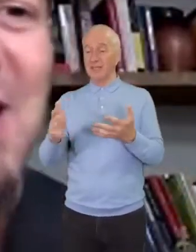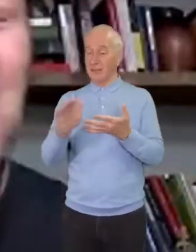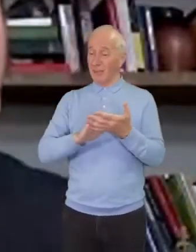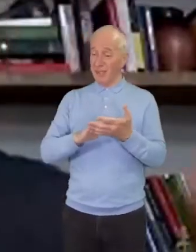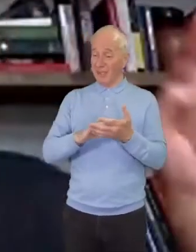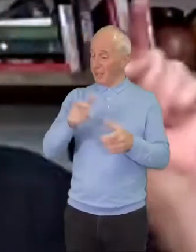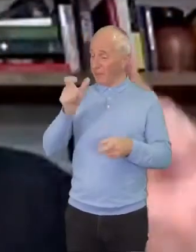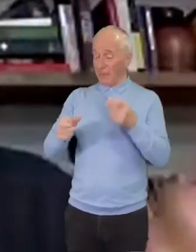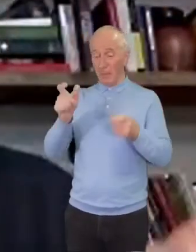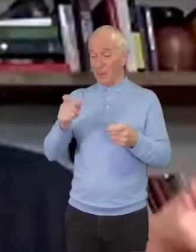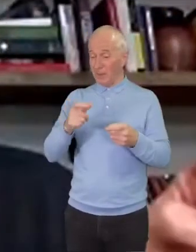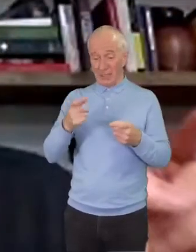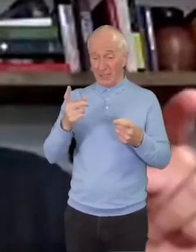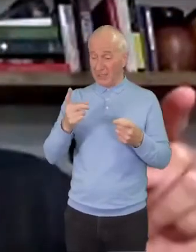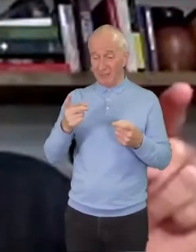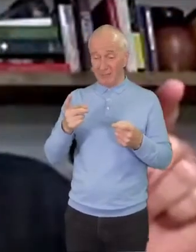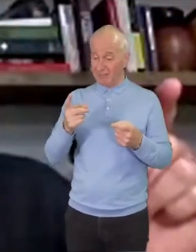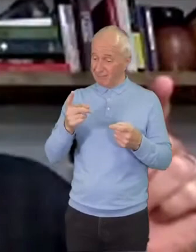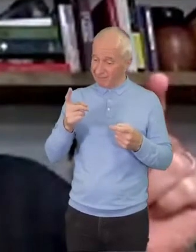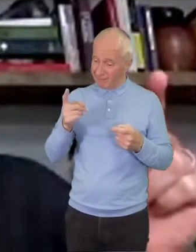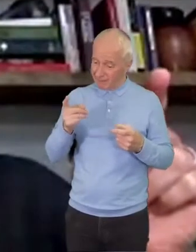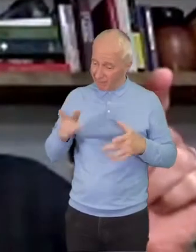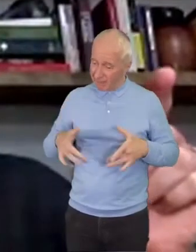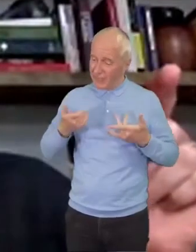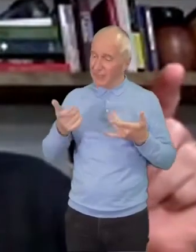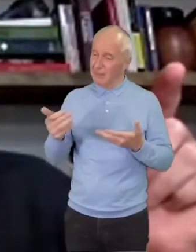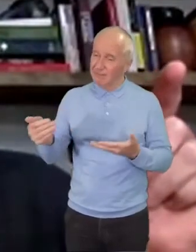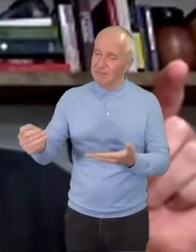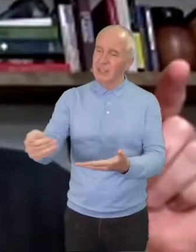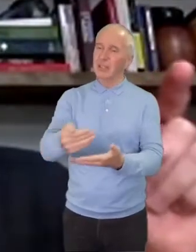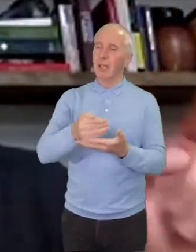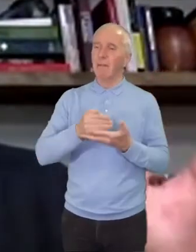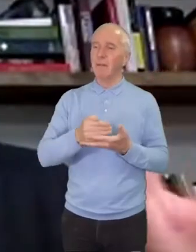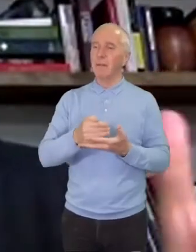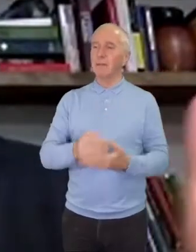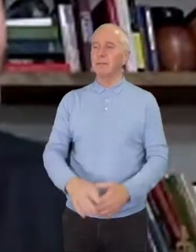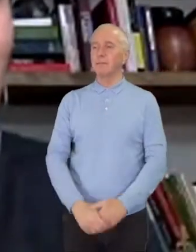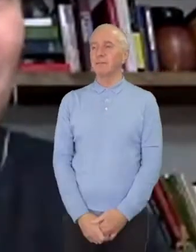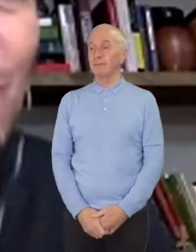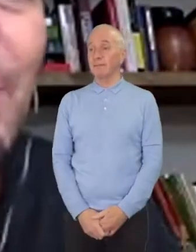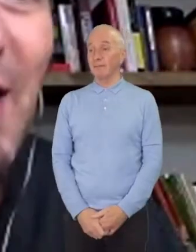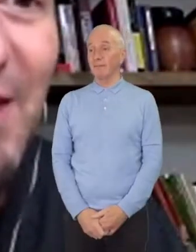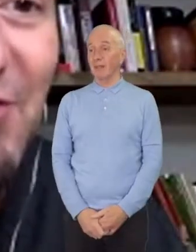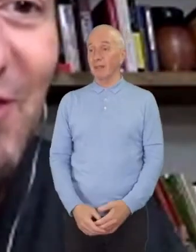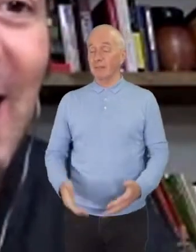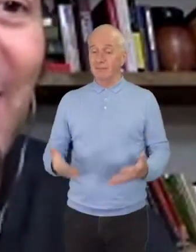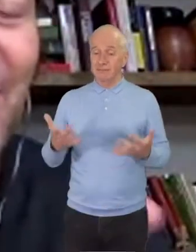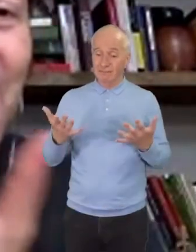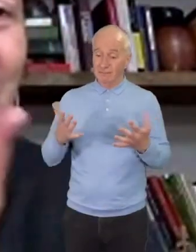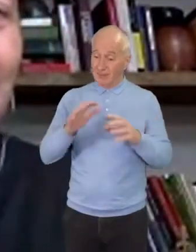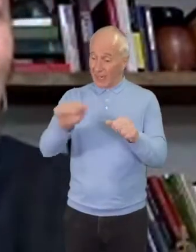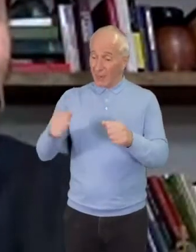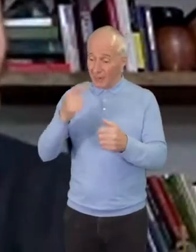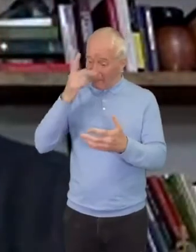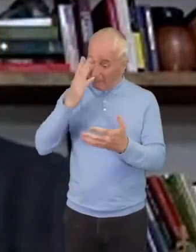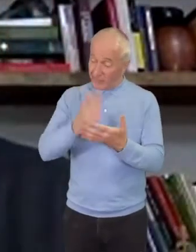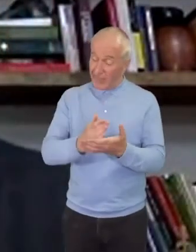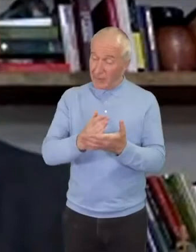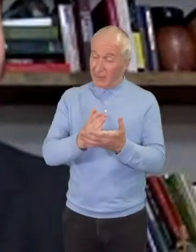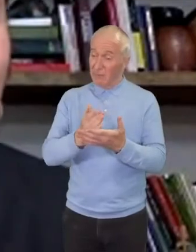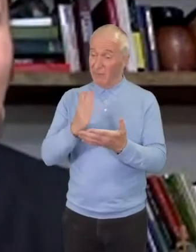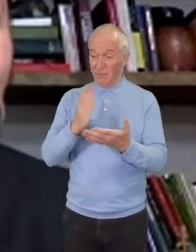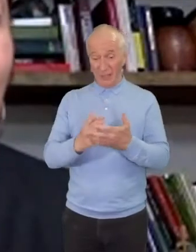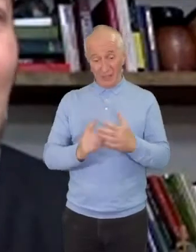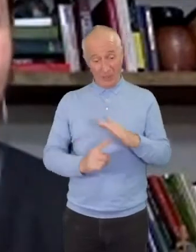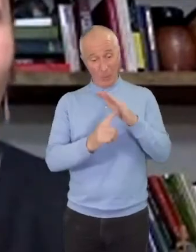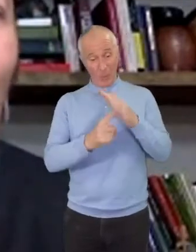in the ditch. Our faith has as much to do about this life as it does